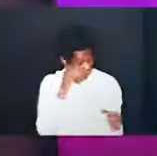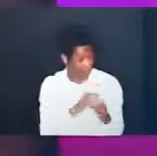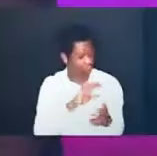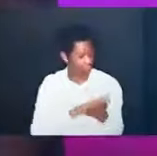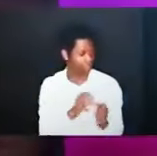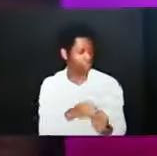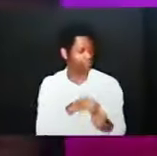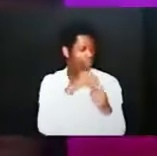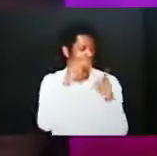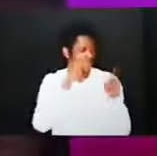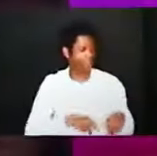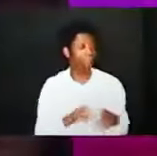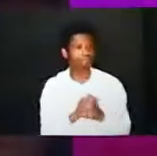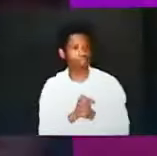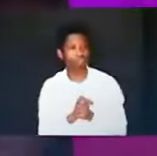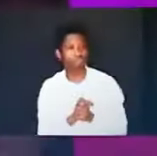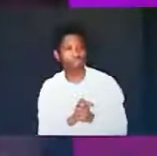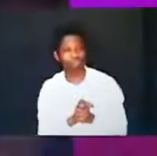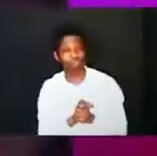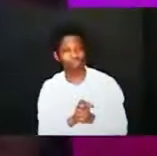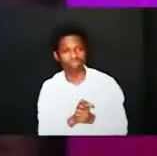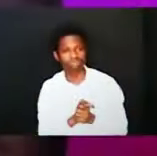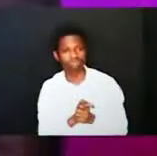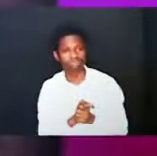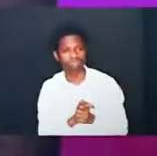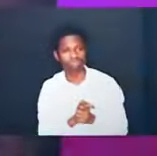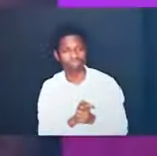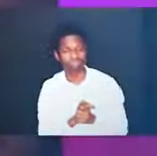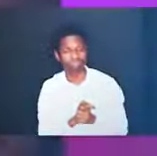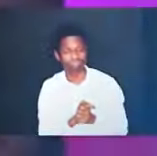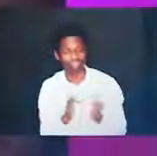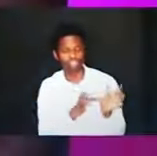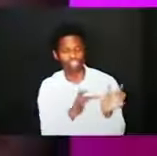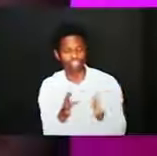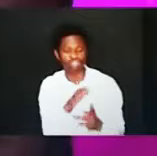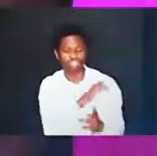he acted as our representative